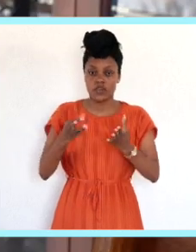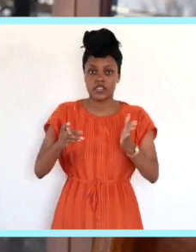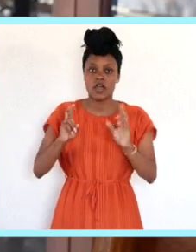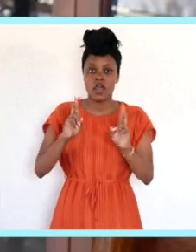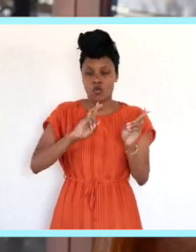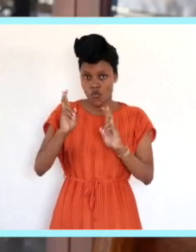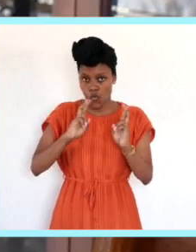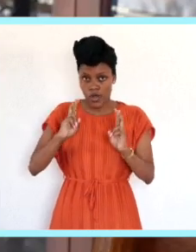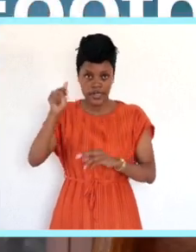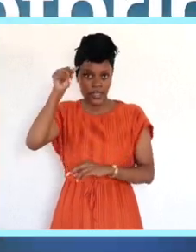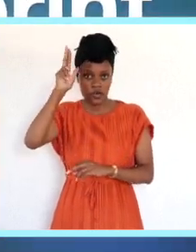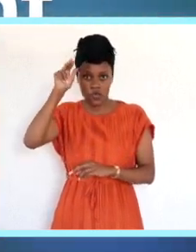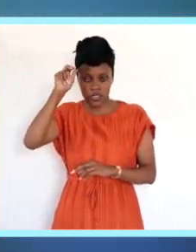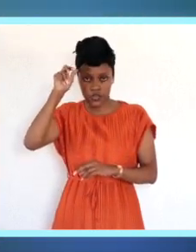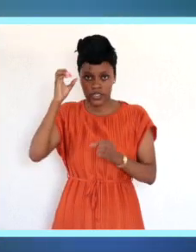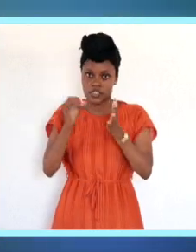-ready and employable graduates.